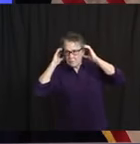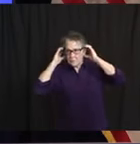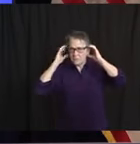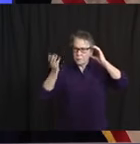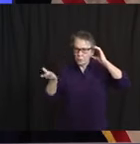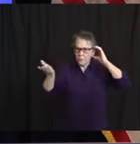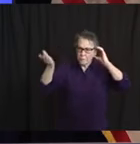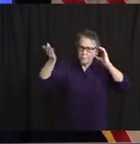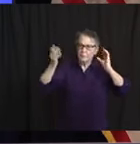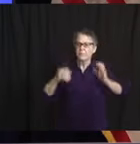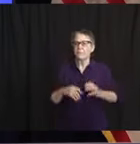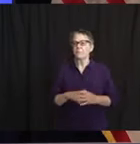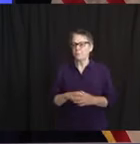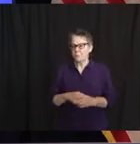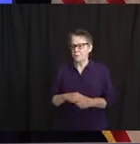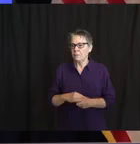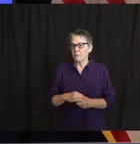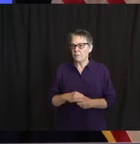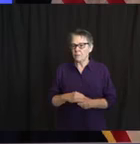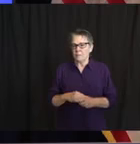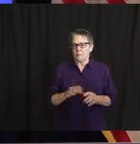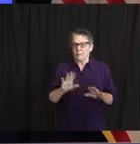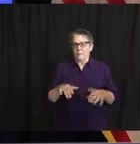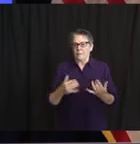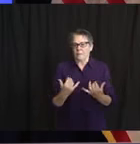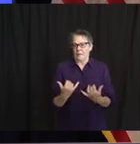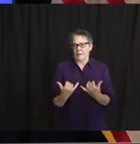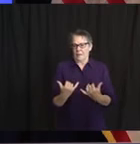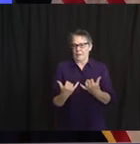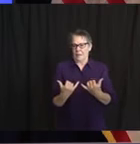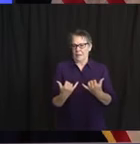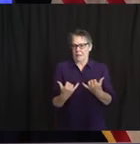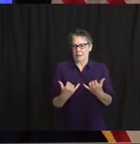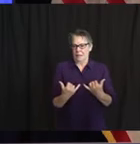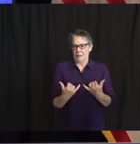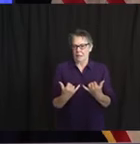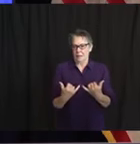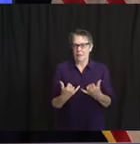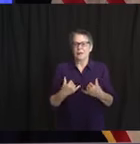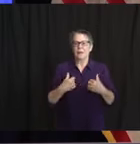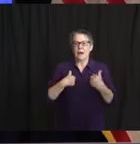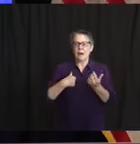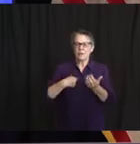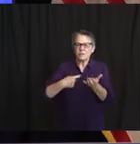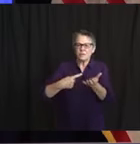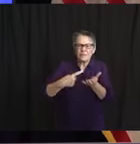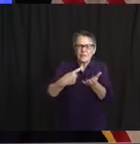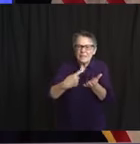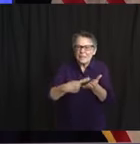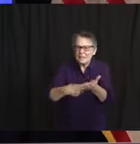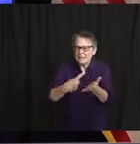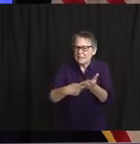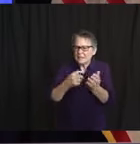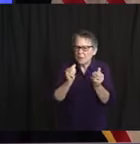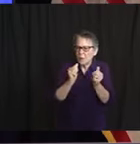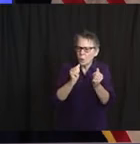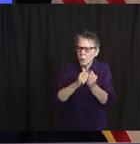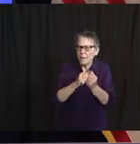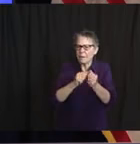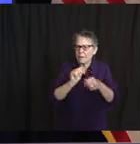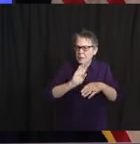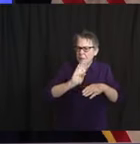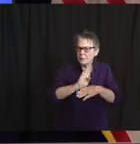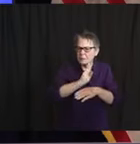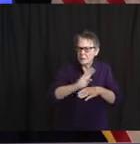has just about 5,000 employees in the state of New Jersey. They make stuff here. They've got big presence